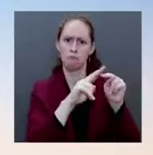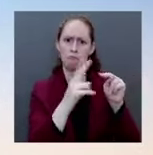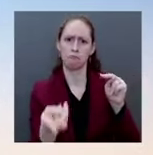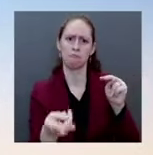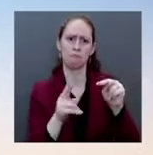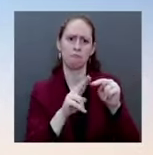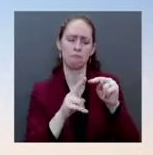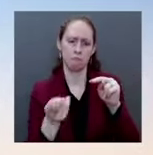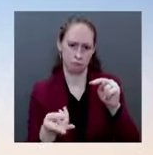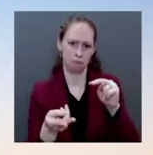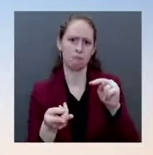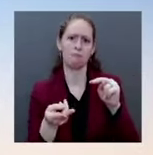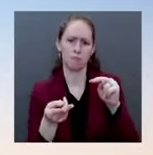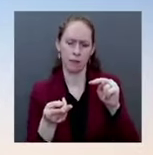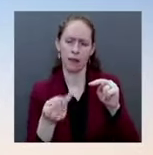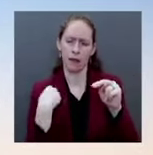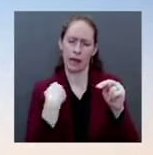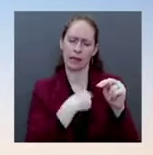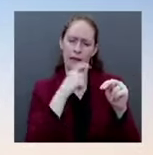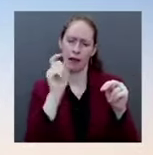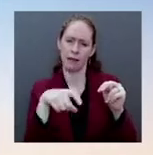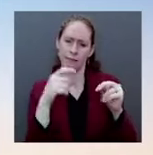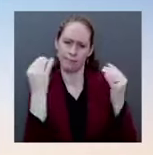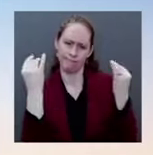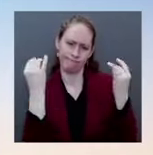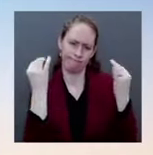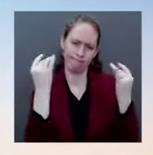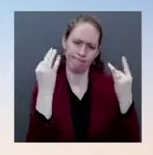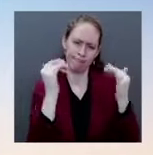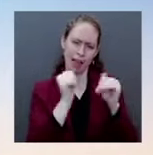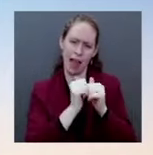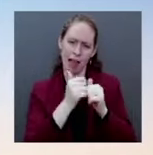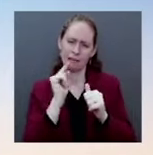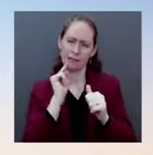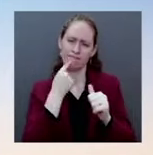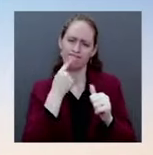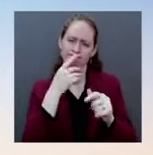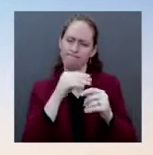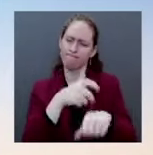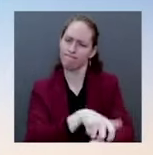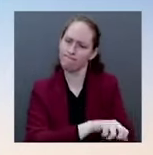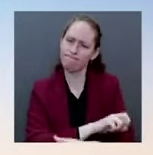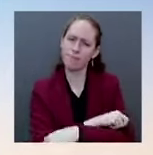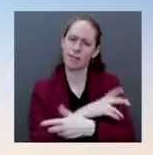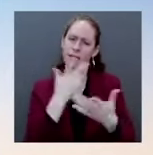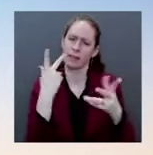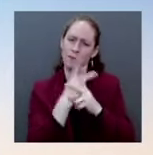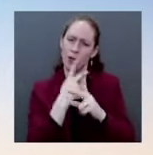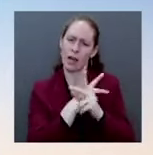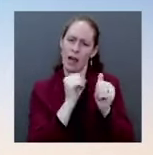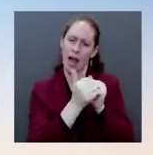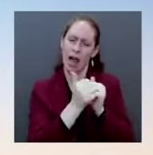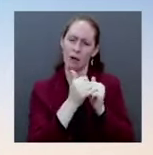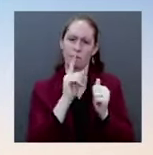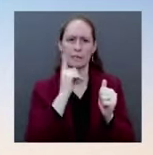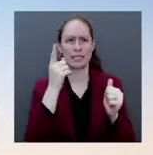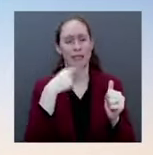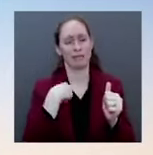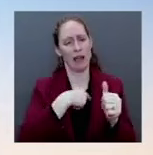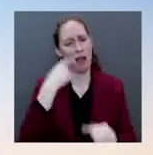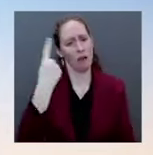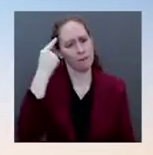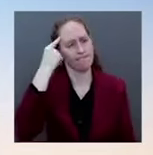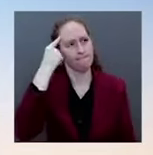American people face. And this is one of the issues why the core economic logic behind the President's,